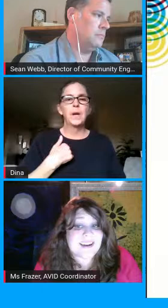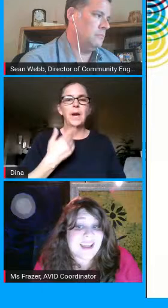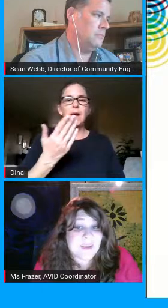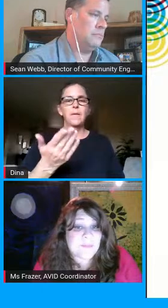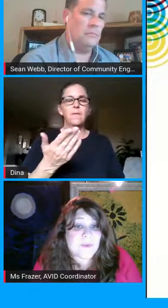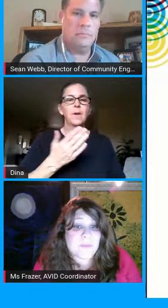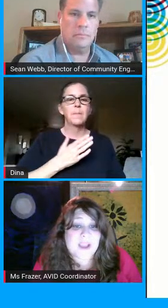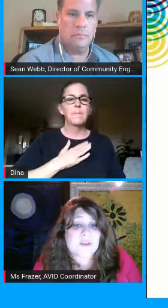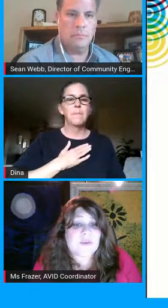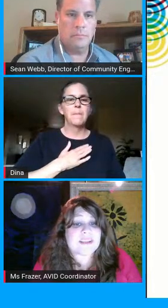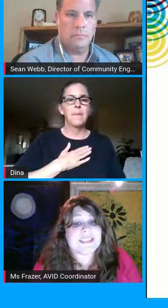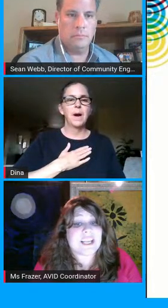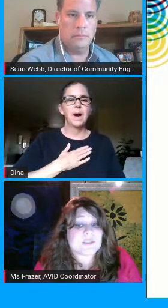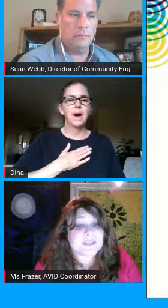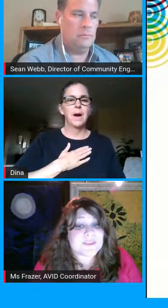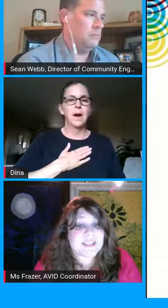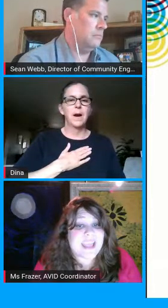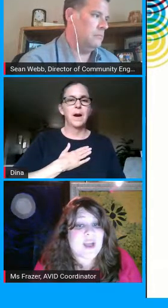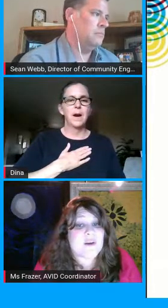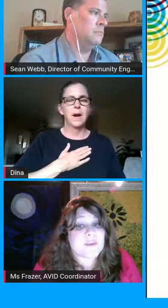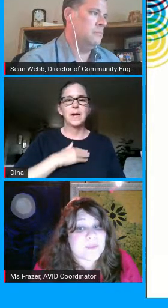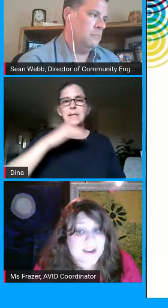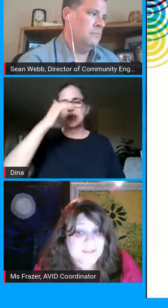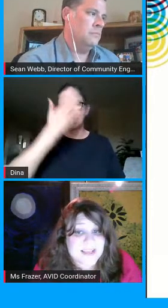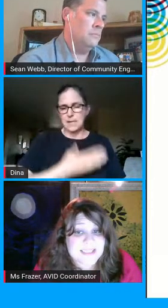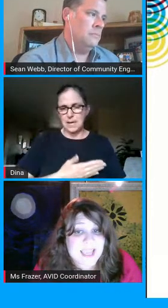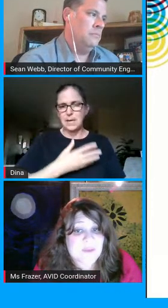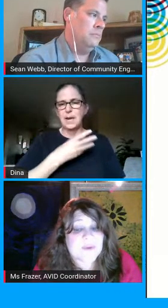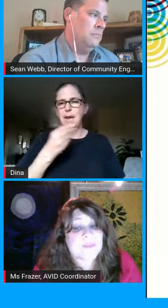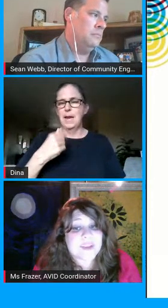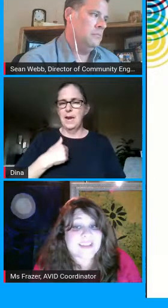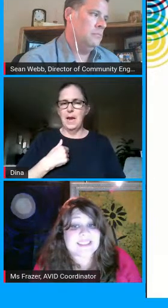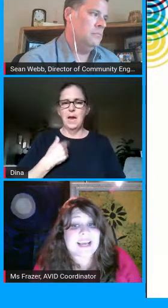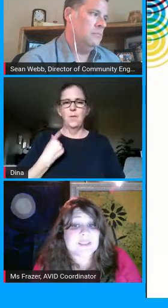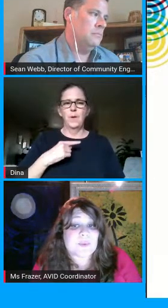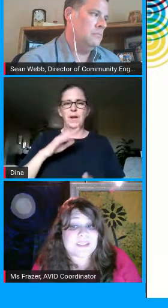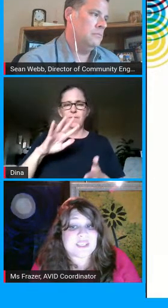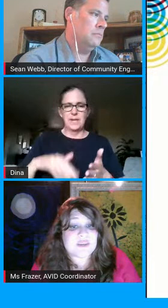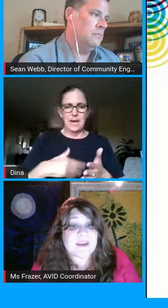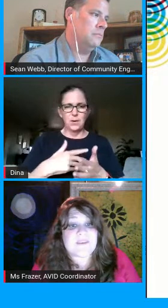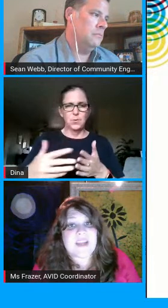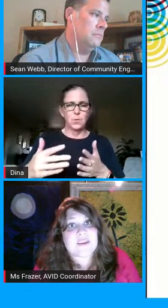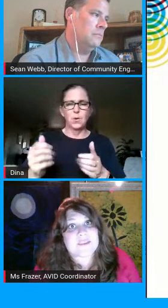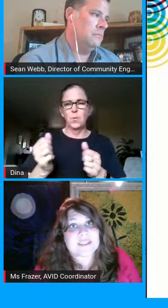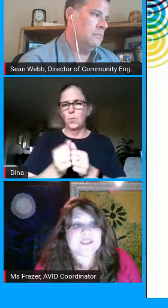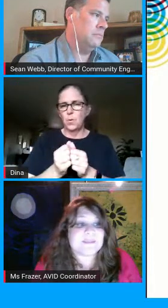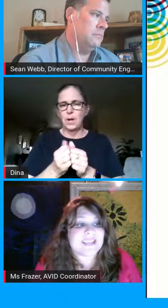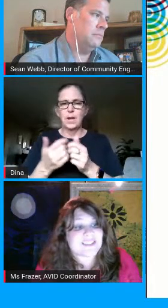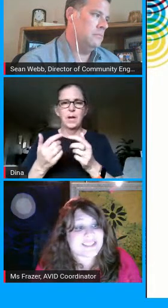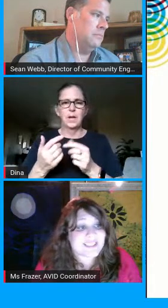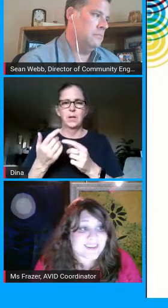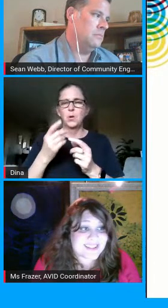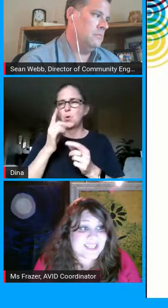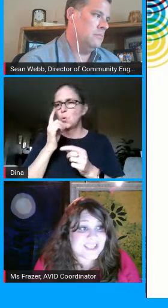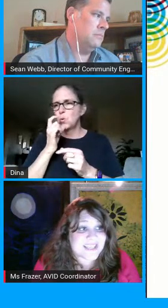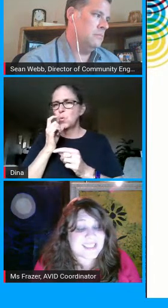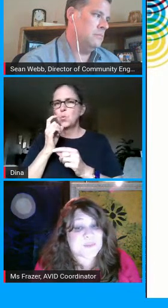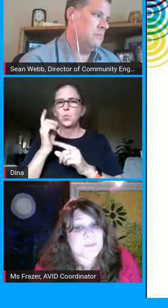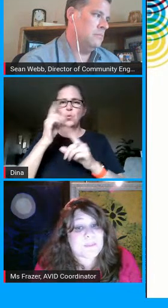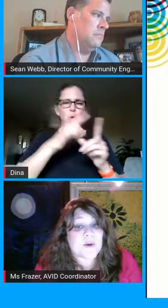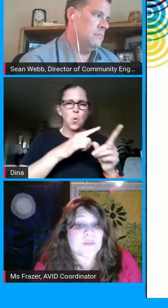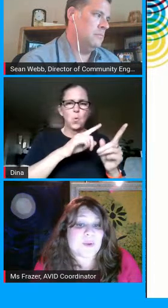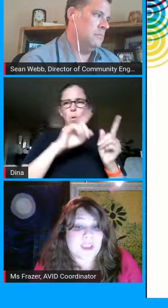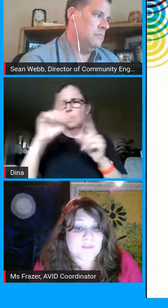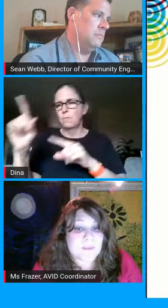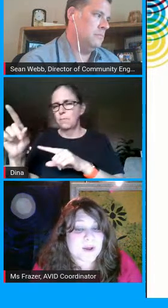my son and i we go through our schedules for the day over breakfast and we re-discuss what to do if either of our zoom sessions start glitching